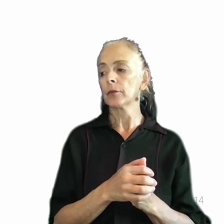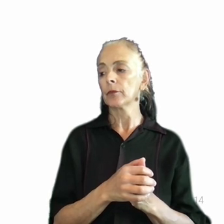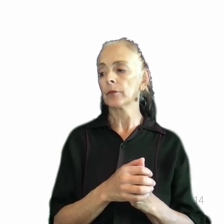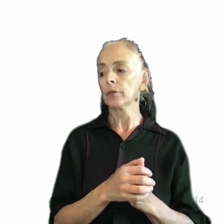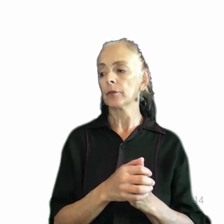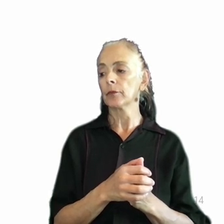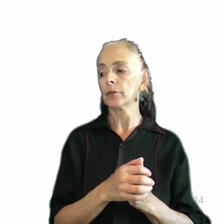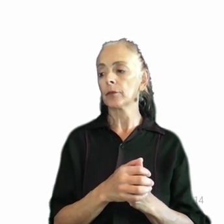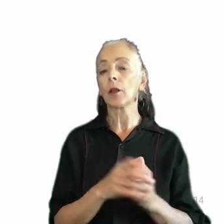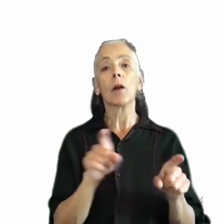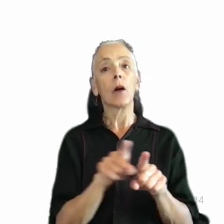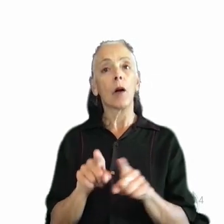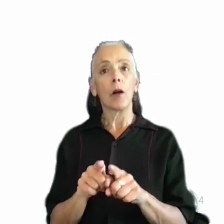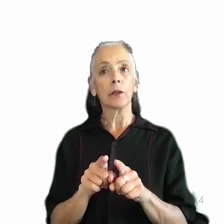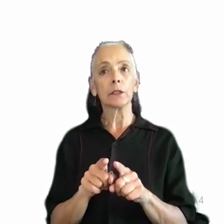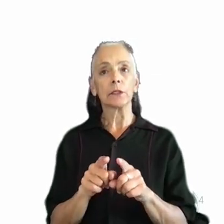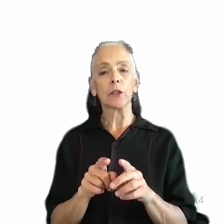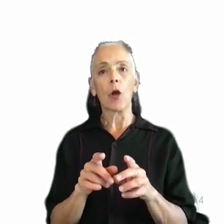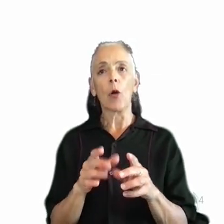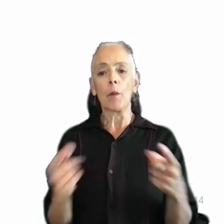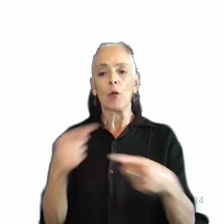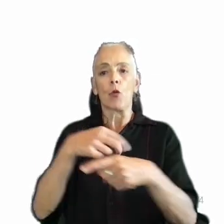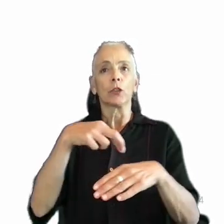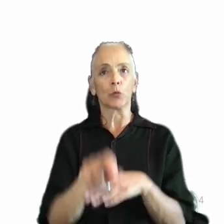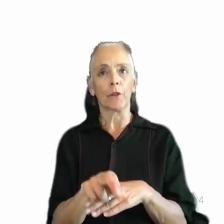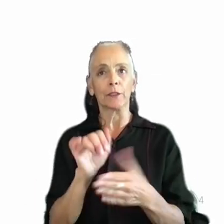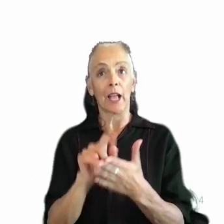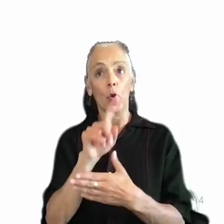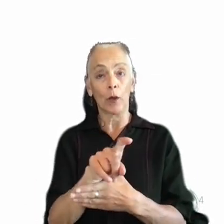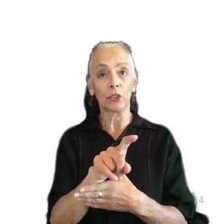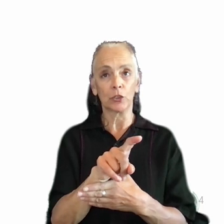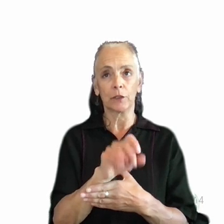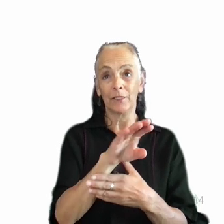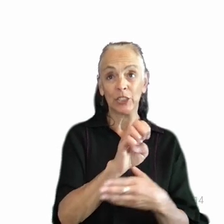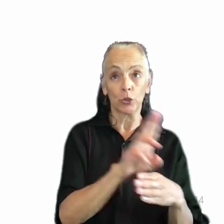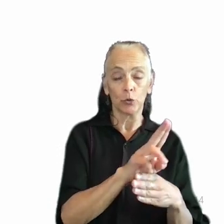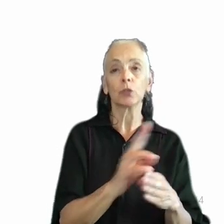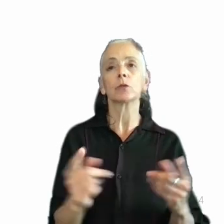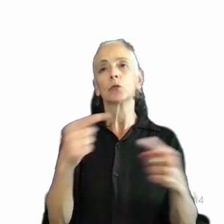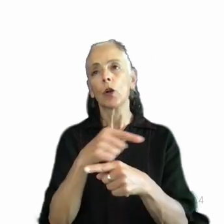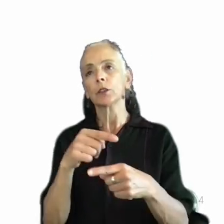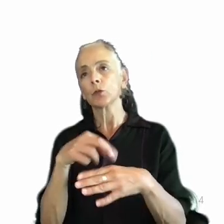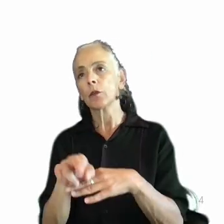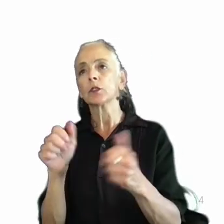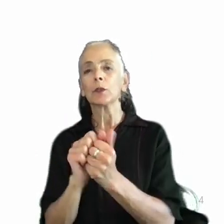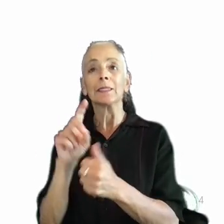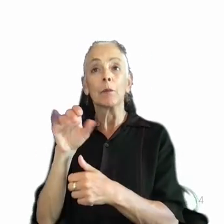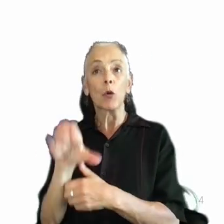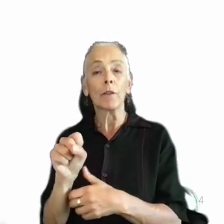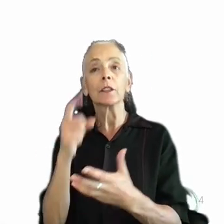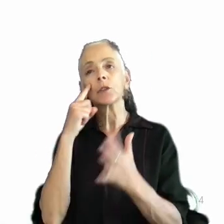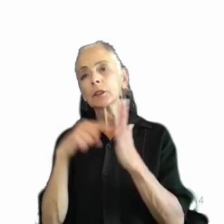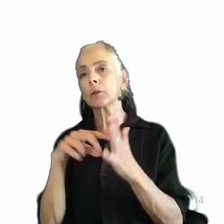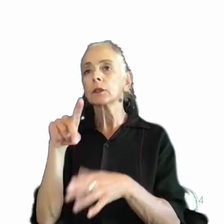We may also then cross-reference the feature use question with the demographics questions such as a disability question or sometimes